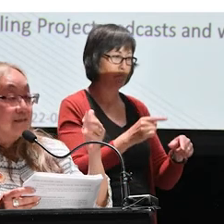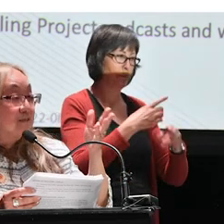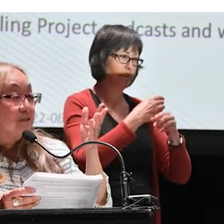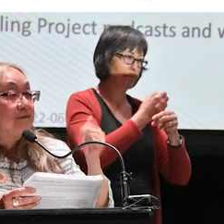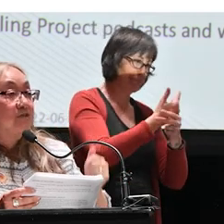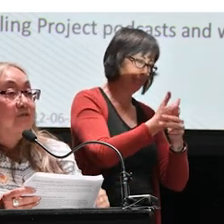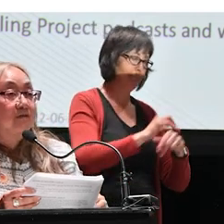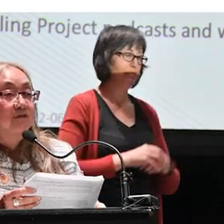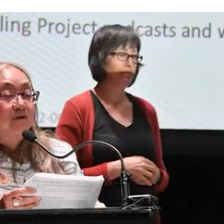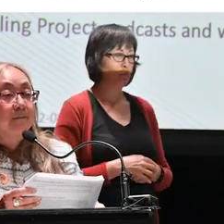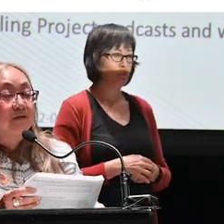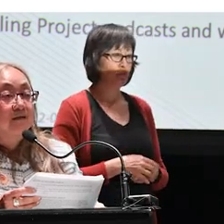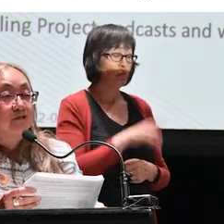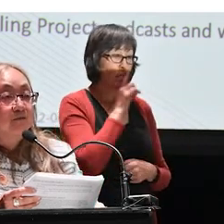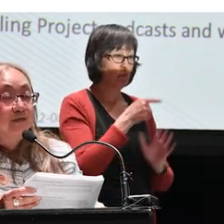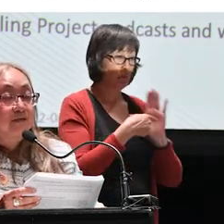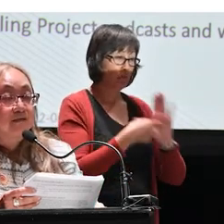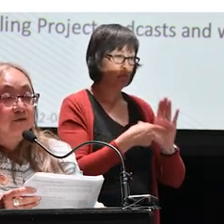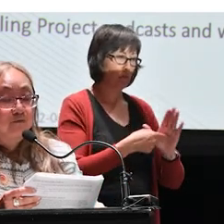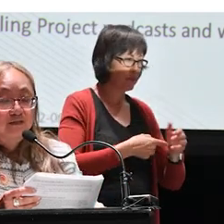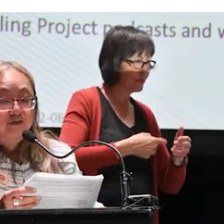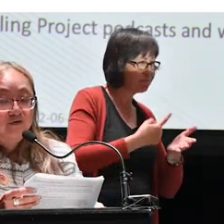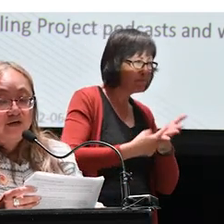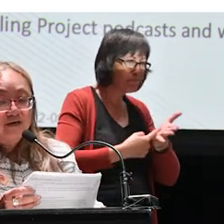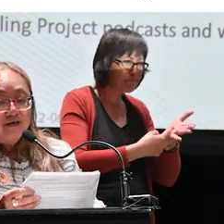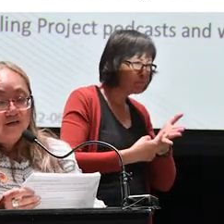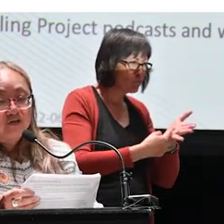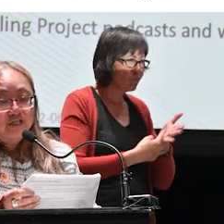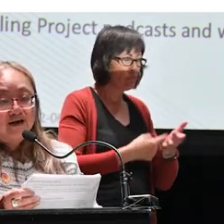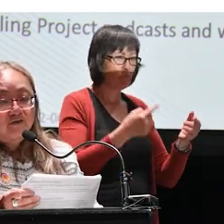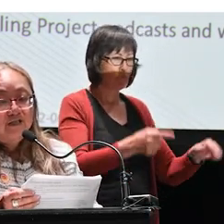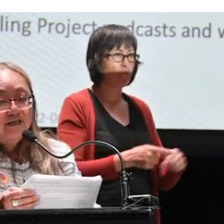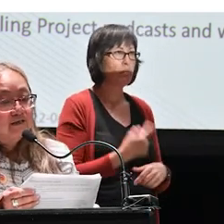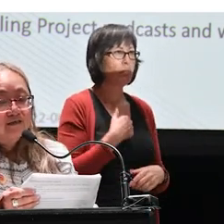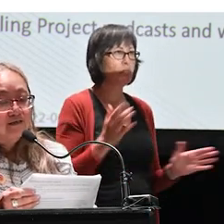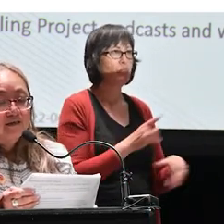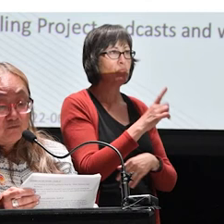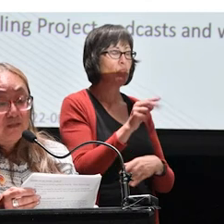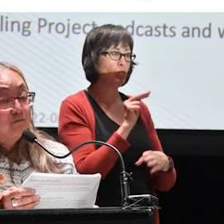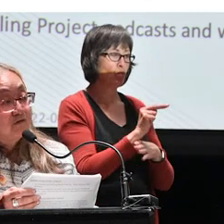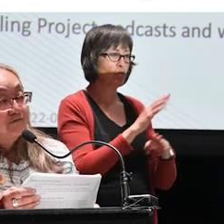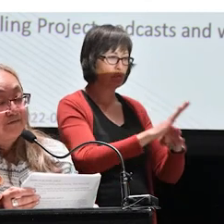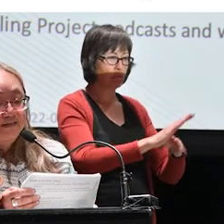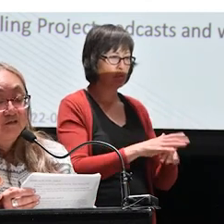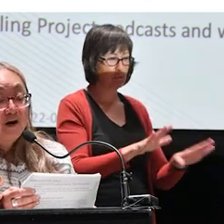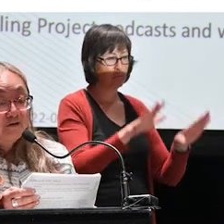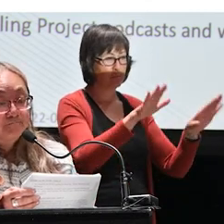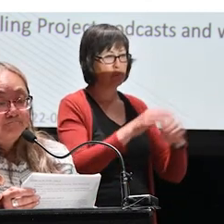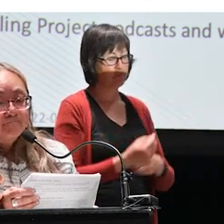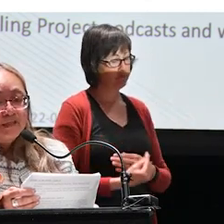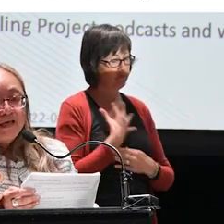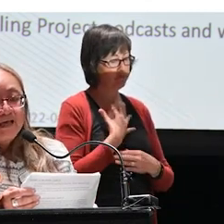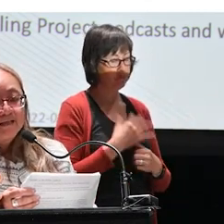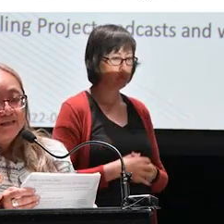is actually features the grappling that took place a few weeks ago. I encourage you to have a look at it. It's it's really wonderful and inspiring.